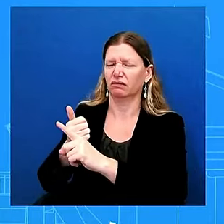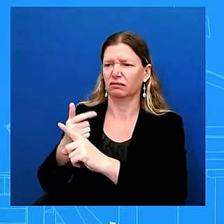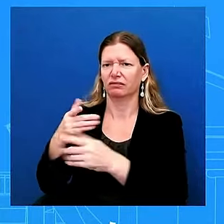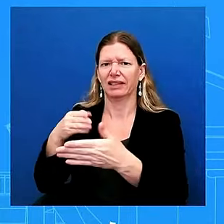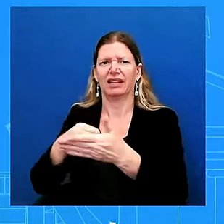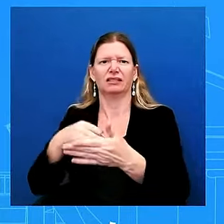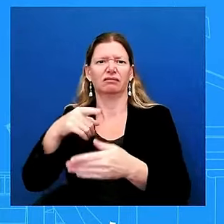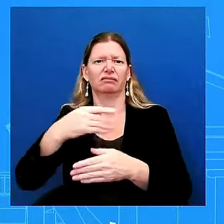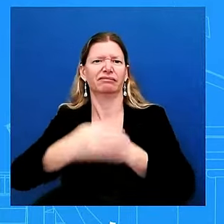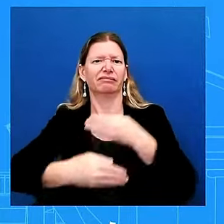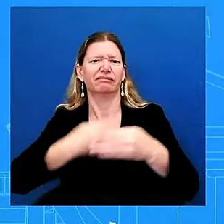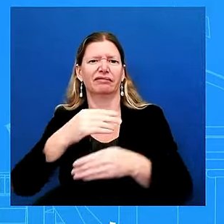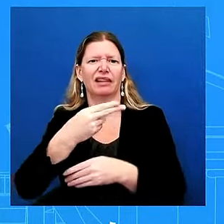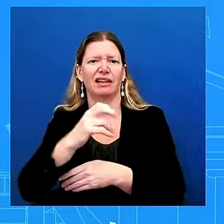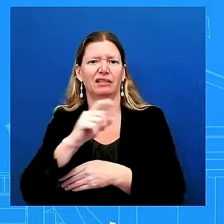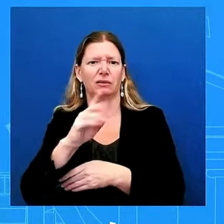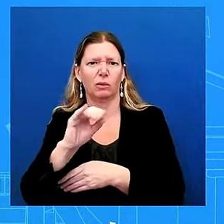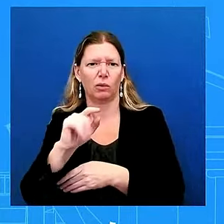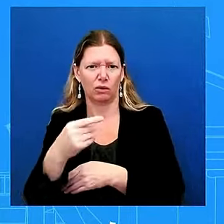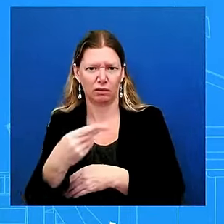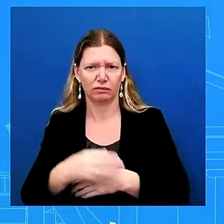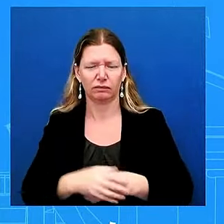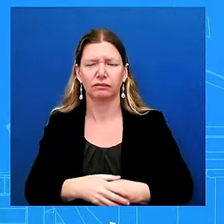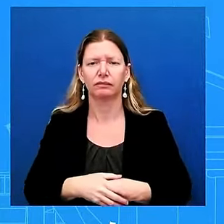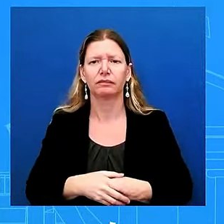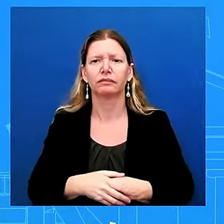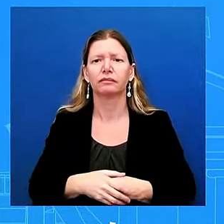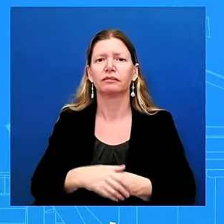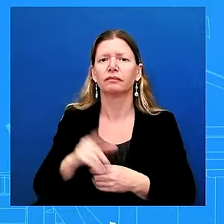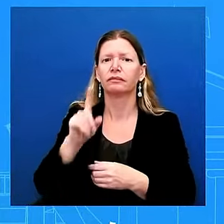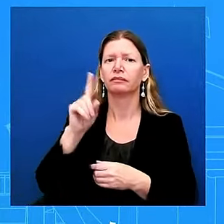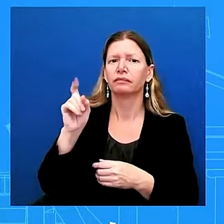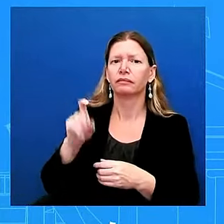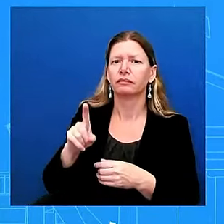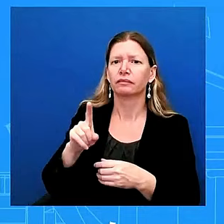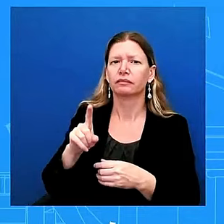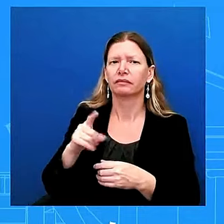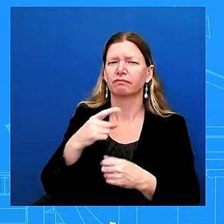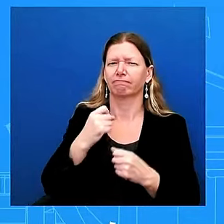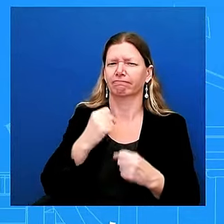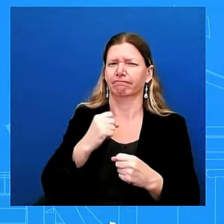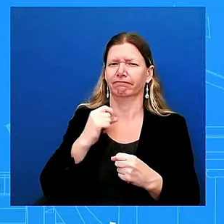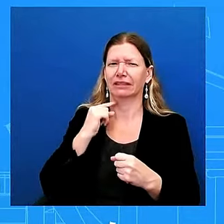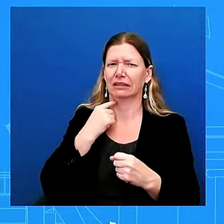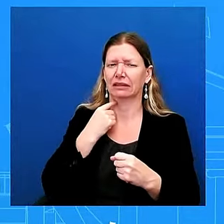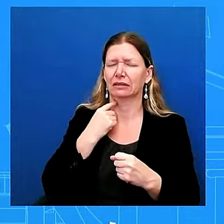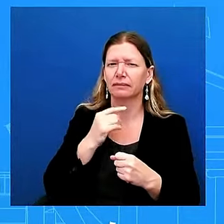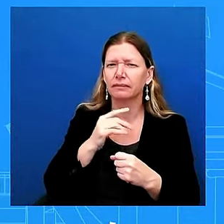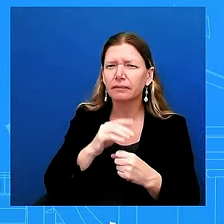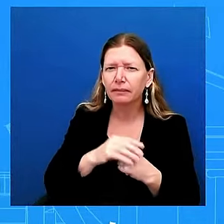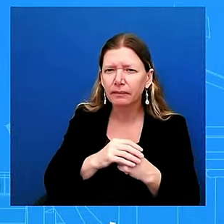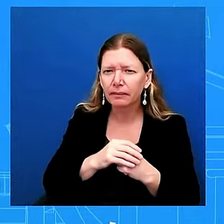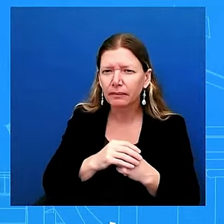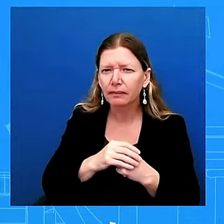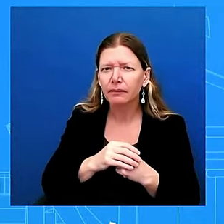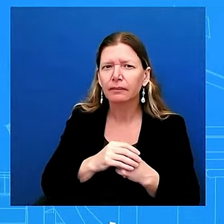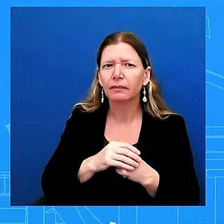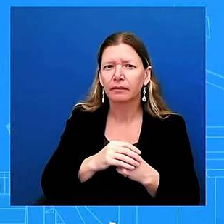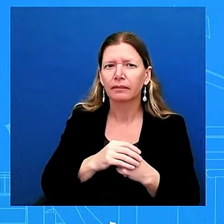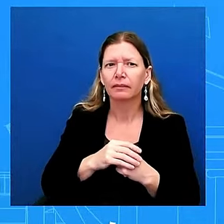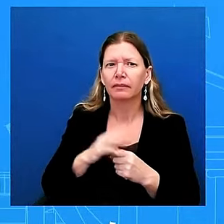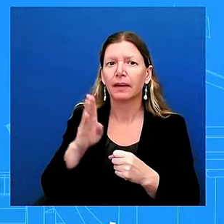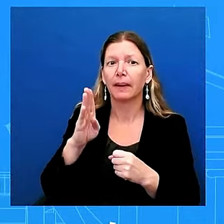the many people who have no link with hezbollah are being hit it would be the same if they do a ground operation